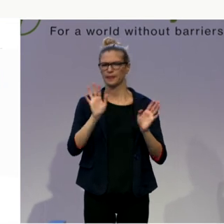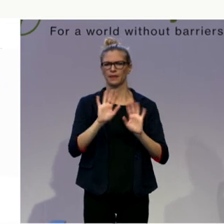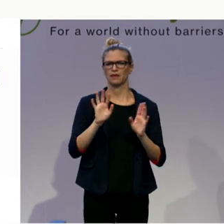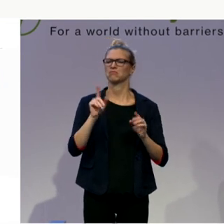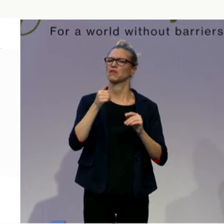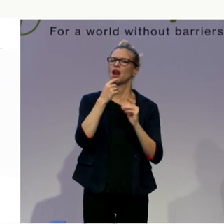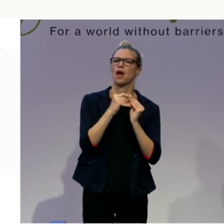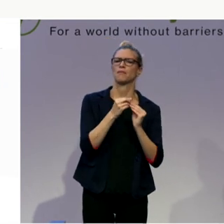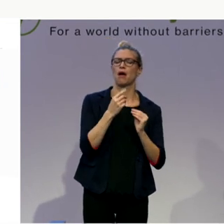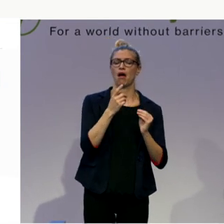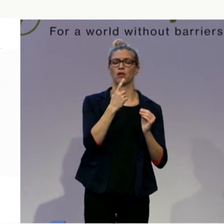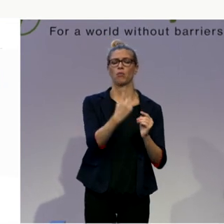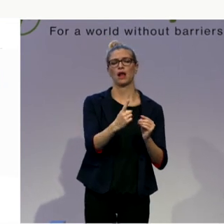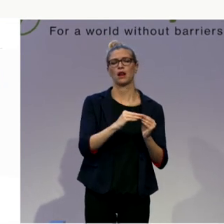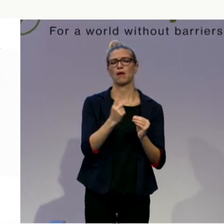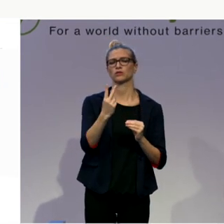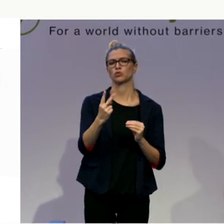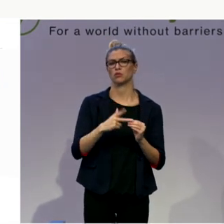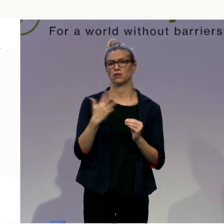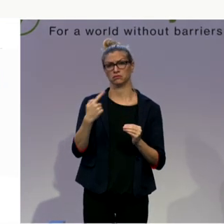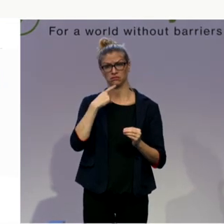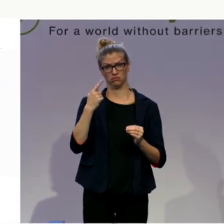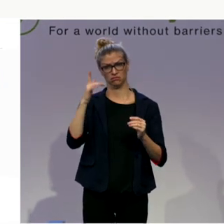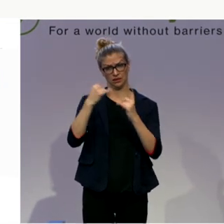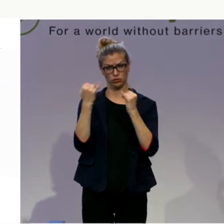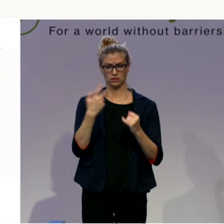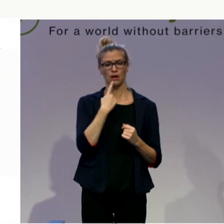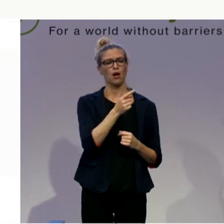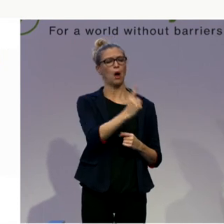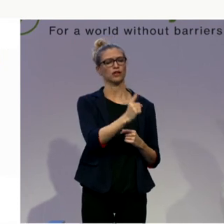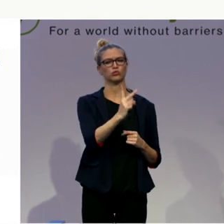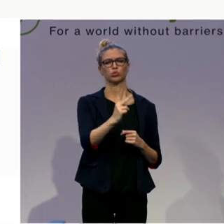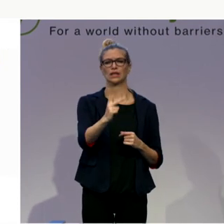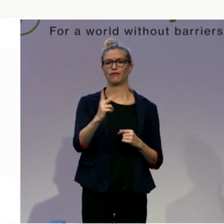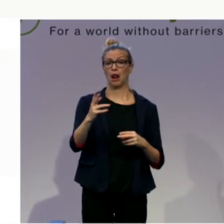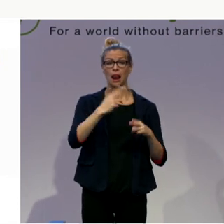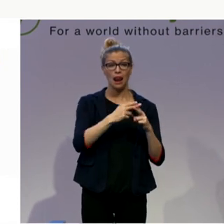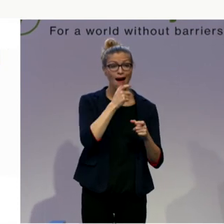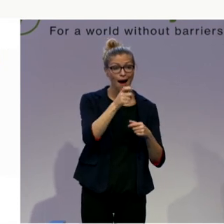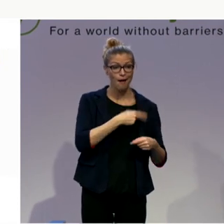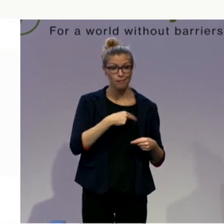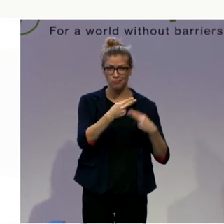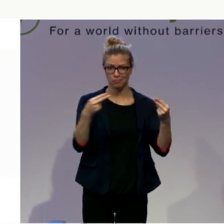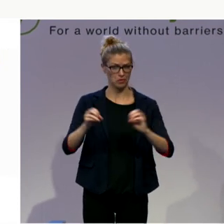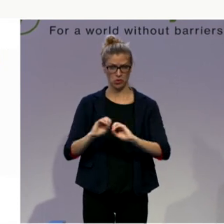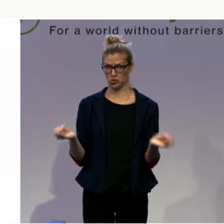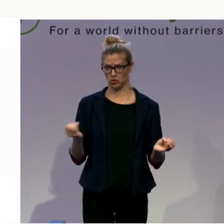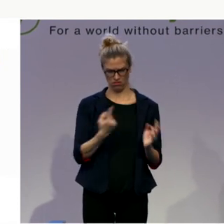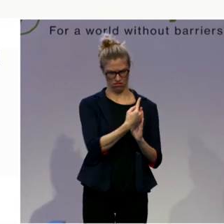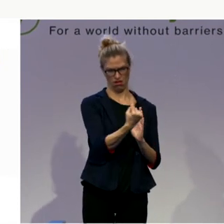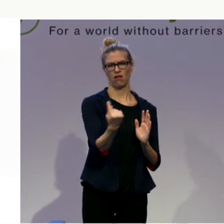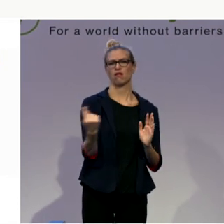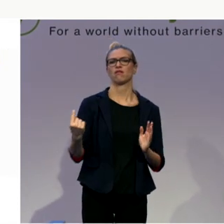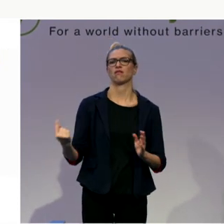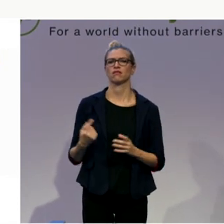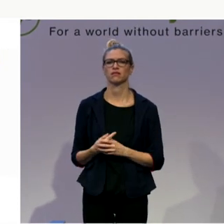They are like anything. Some of them can be in isolation, because maybe challenging on challenging